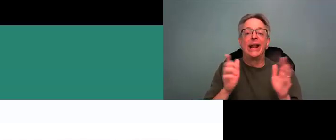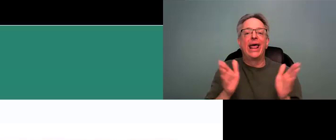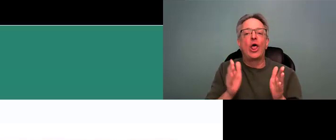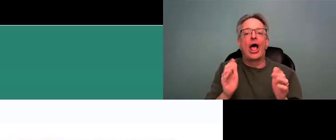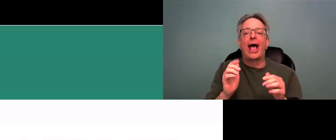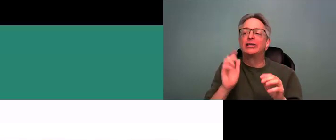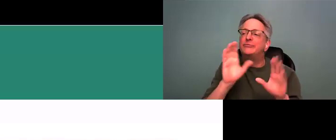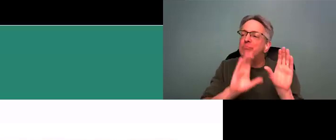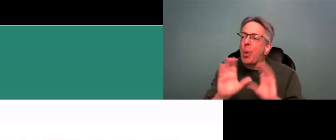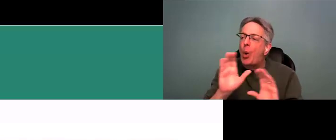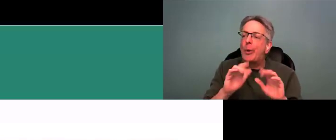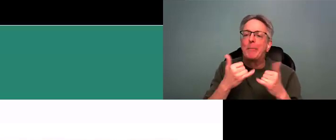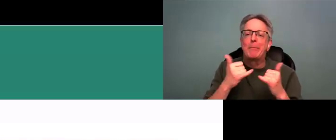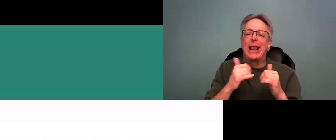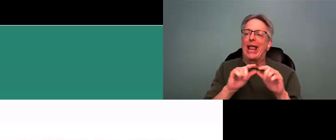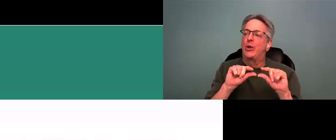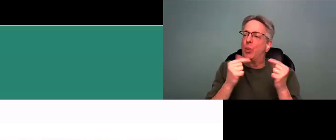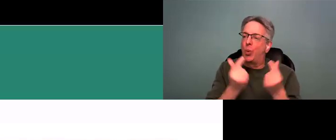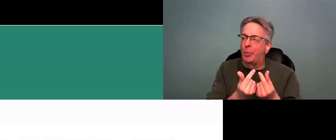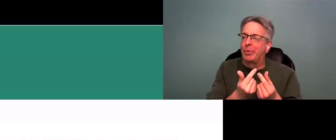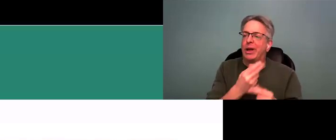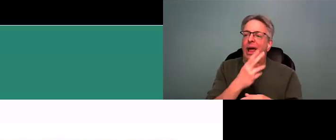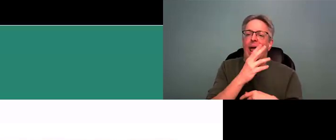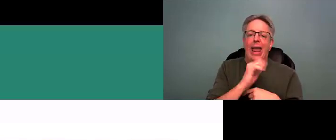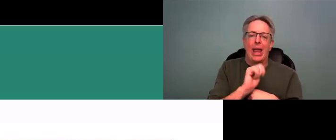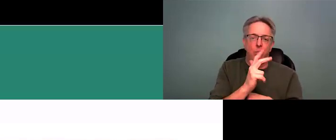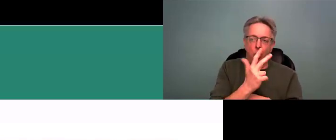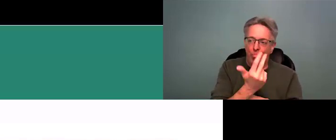And then we have Camp T. Little Explorers Playgroup.